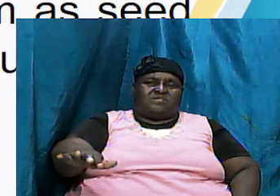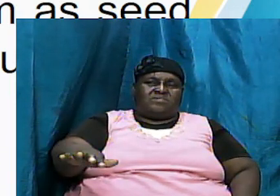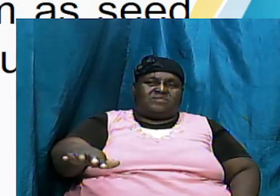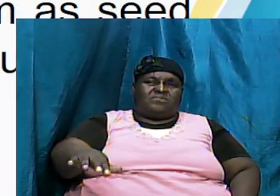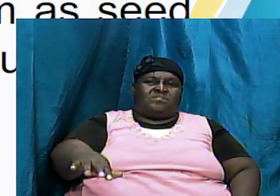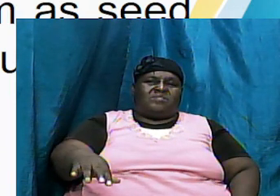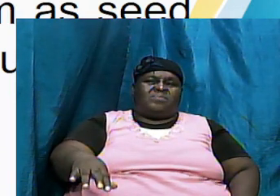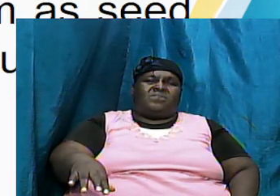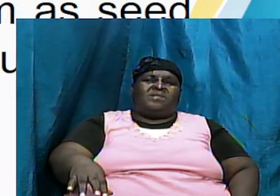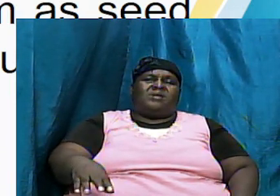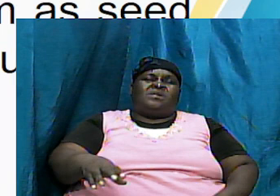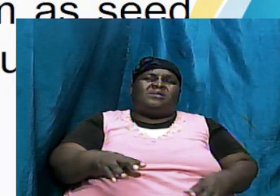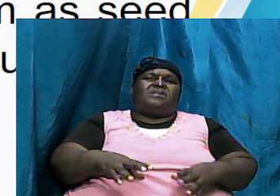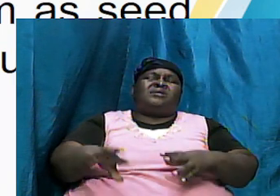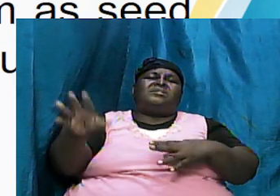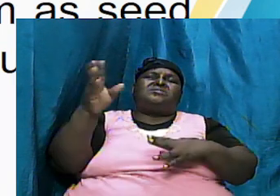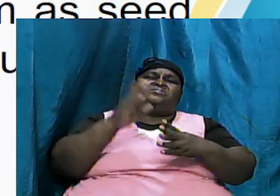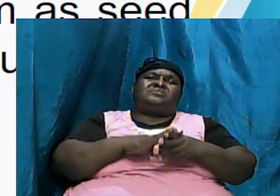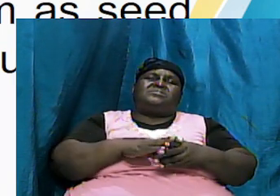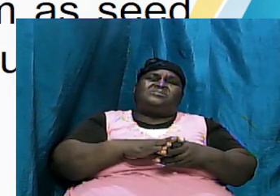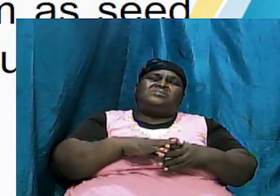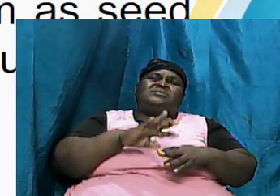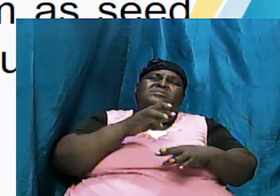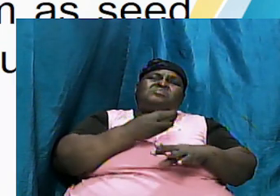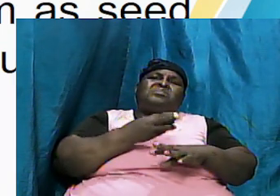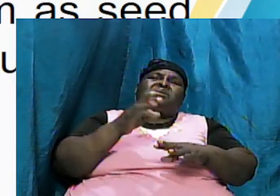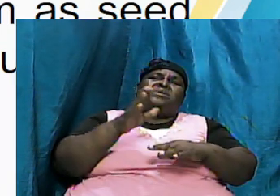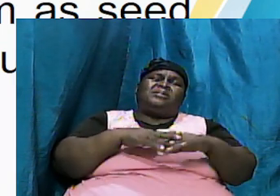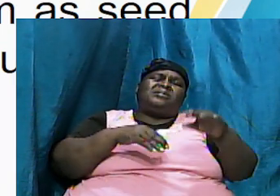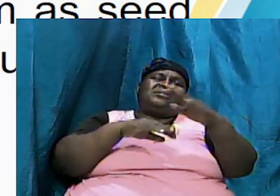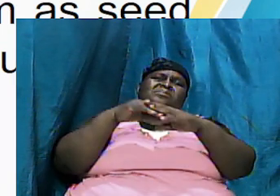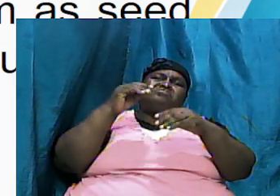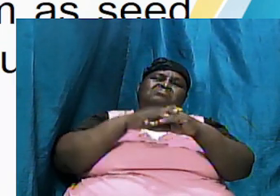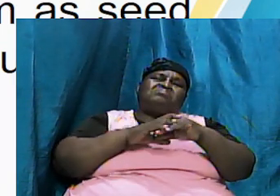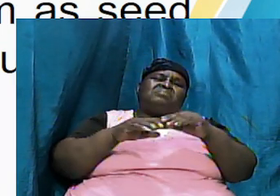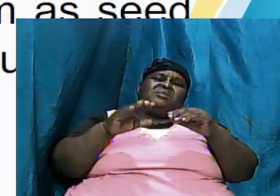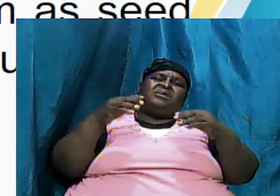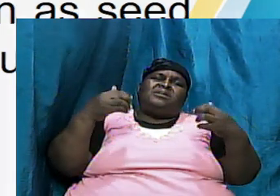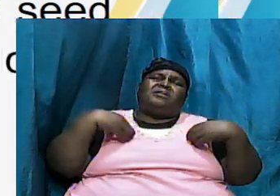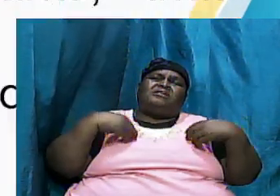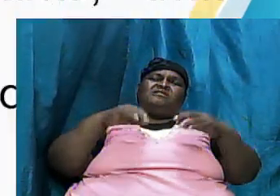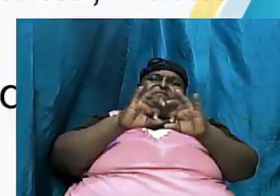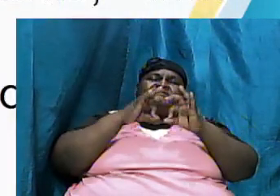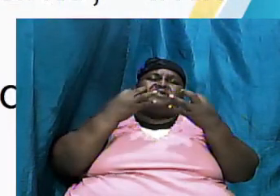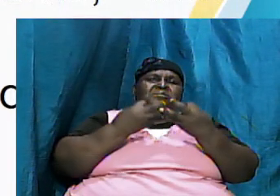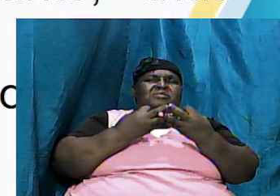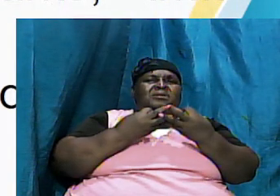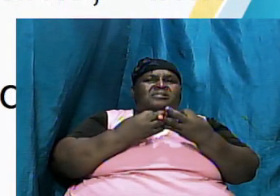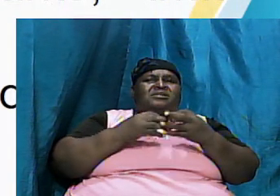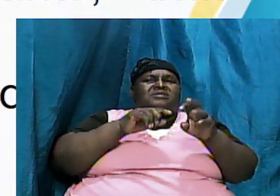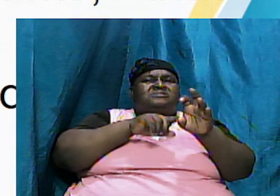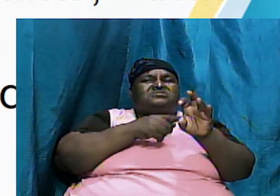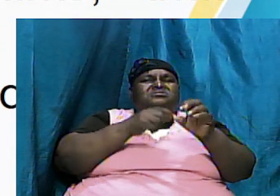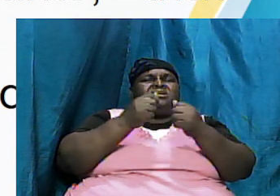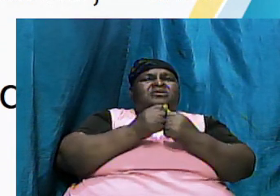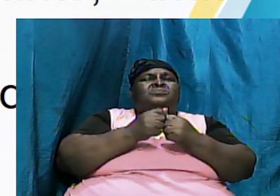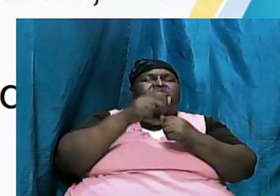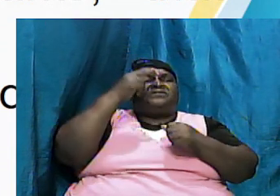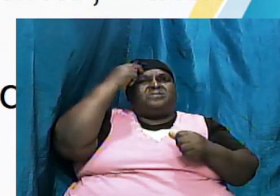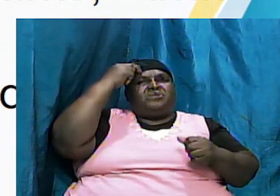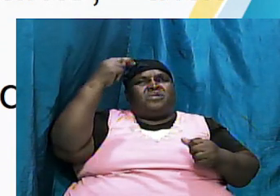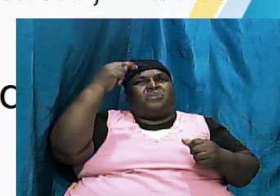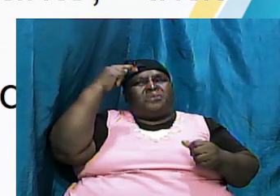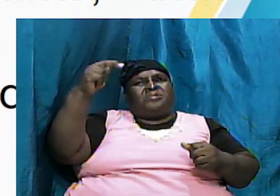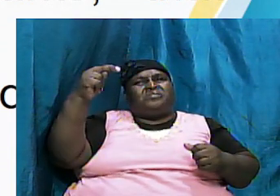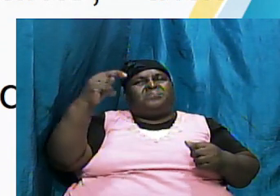replenish the earth and he started over with Noah and so